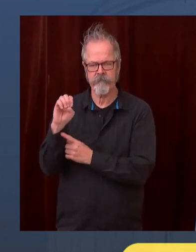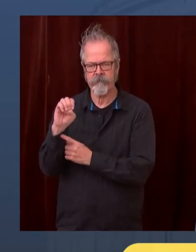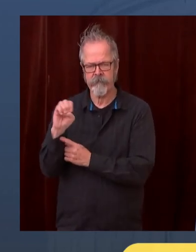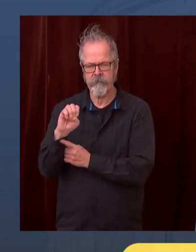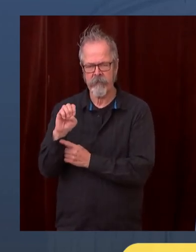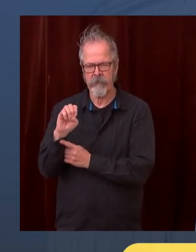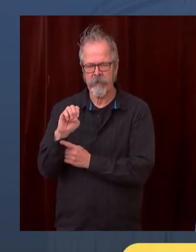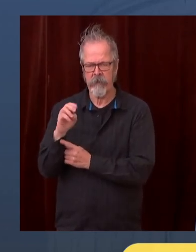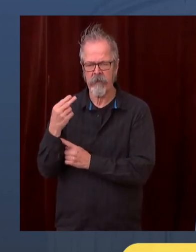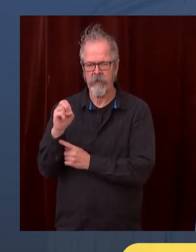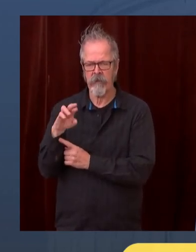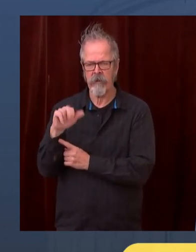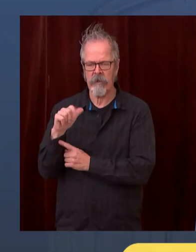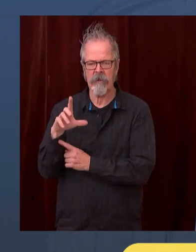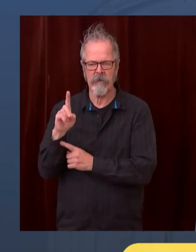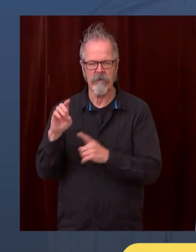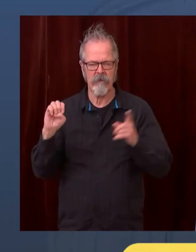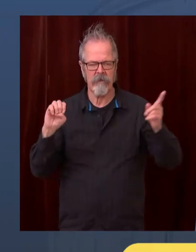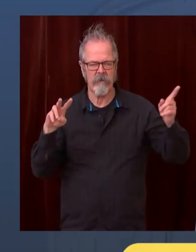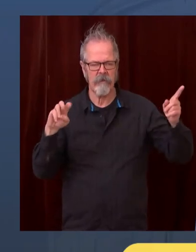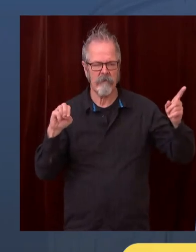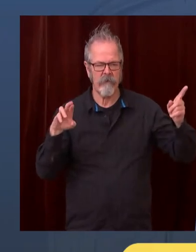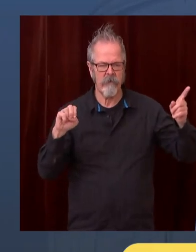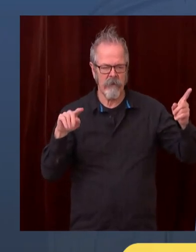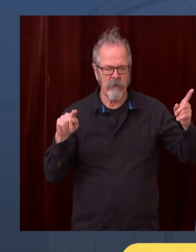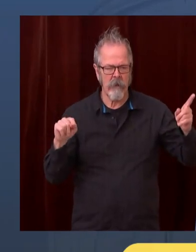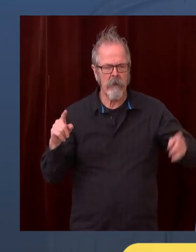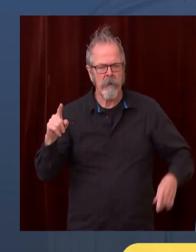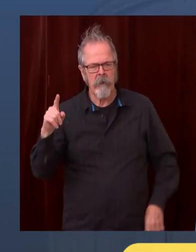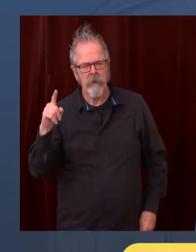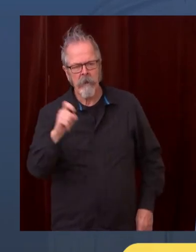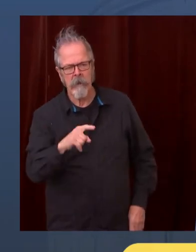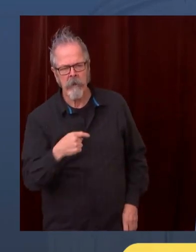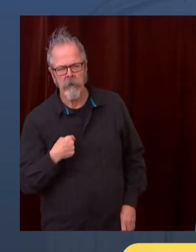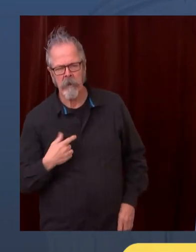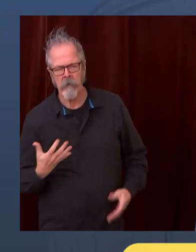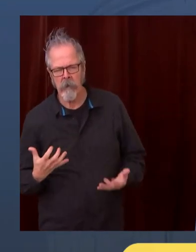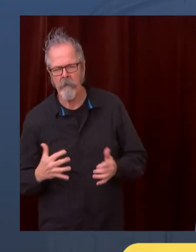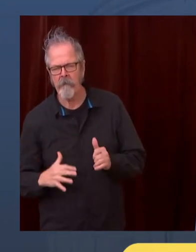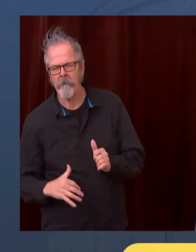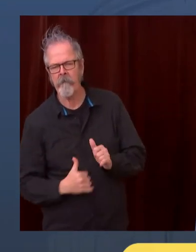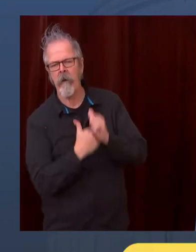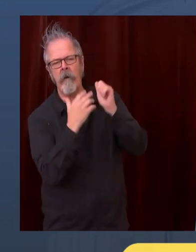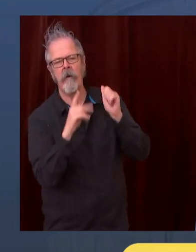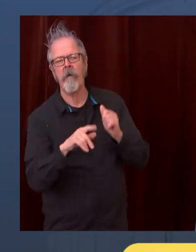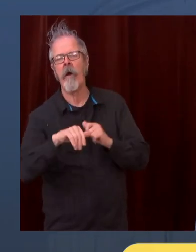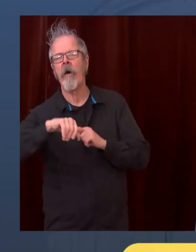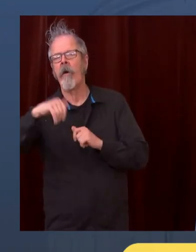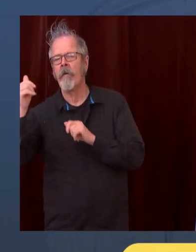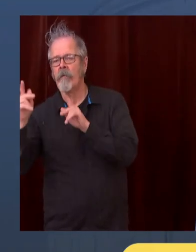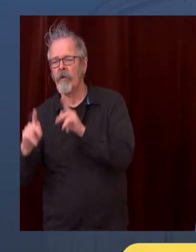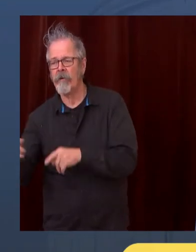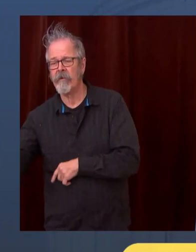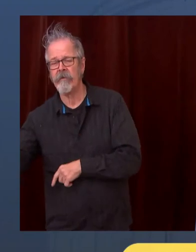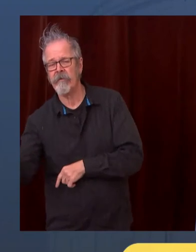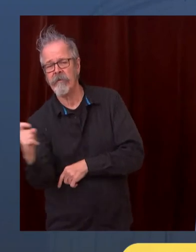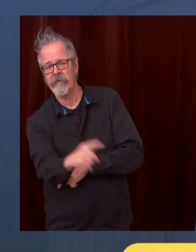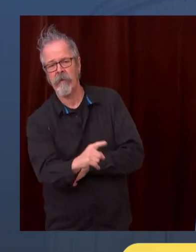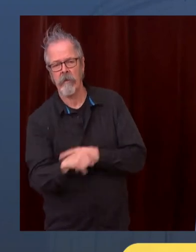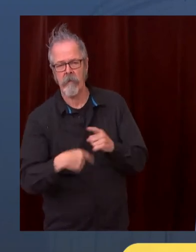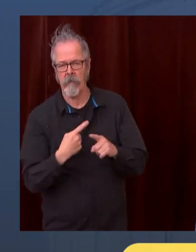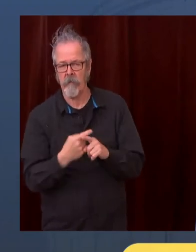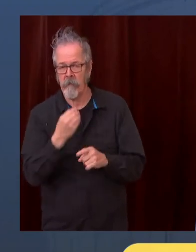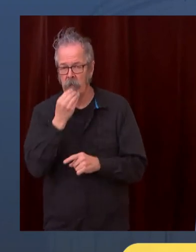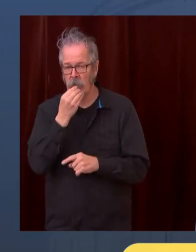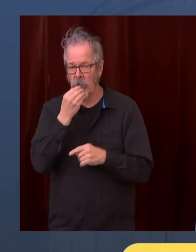limiting the time spent in place, the number of people as it related to retail stores. Did you apply